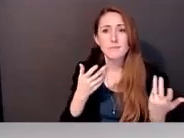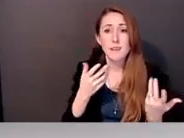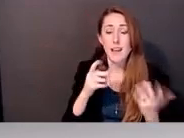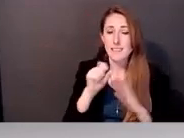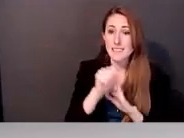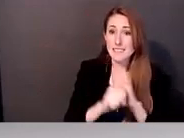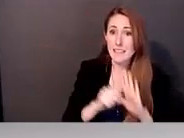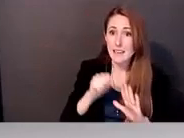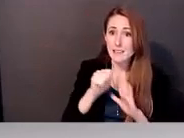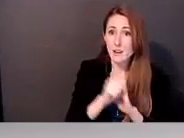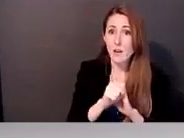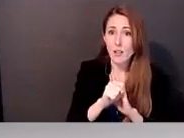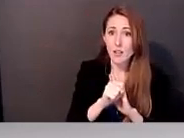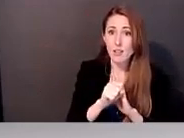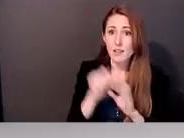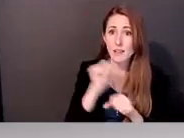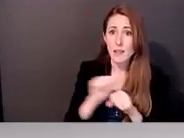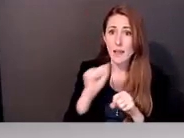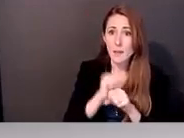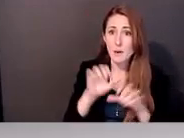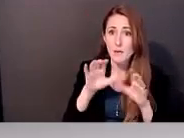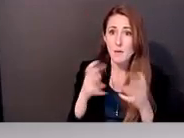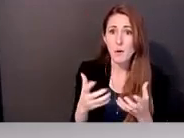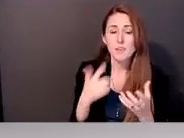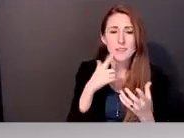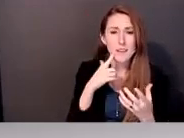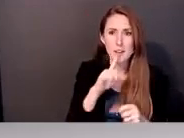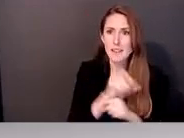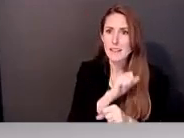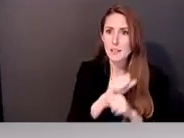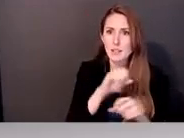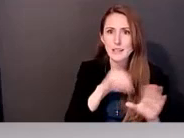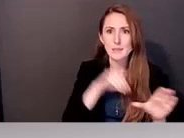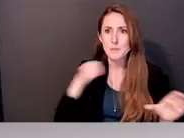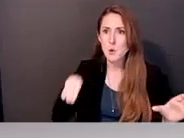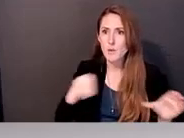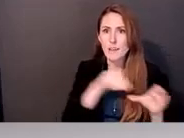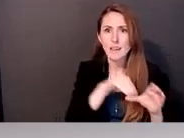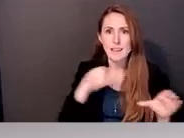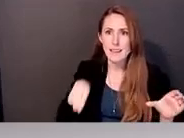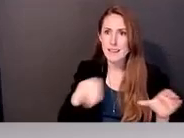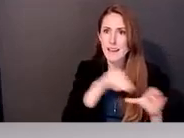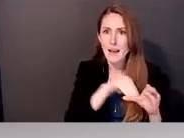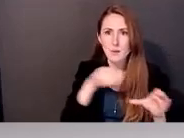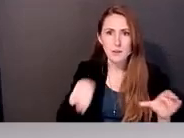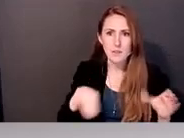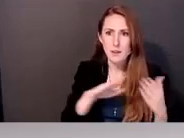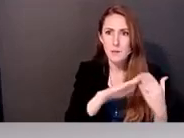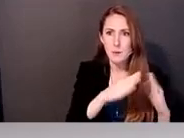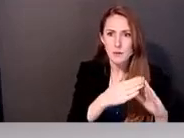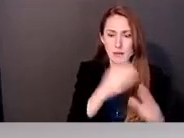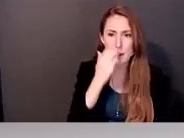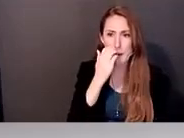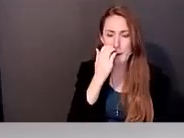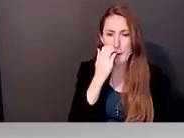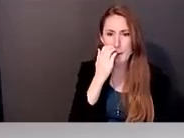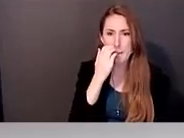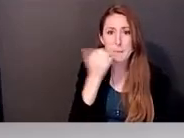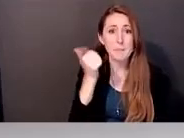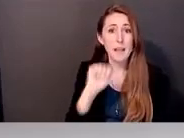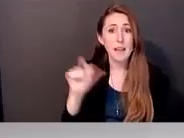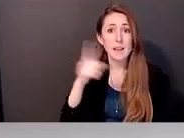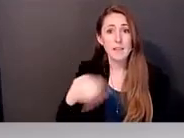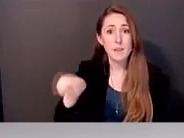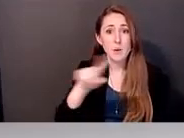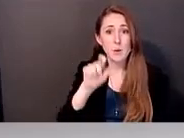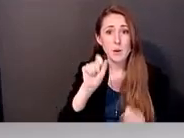force, they're literally moving in and out of the community. So that's interesting. Um, so are there any other, like, and all of y'all can speak to this because